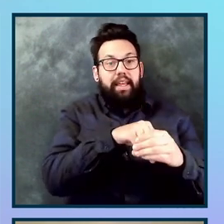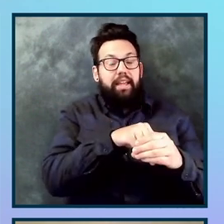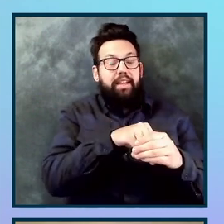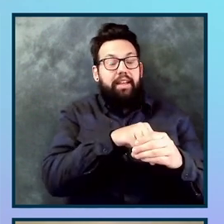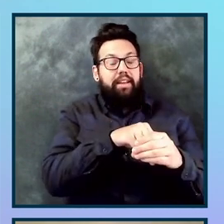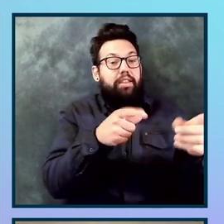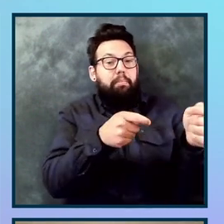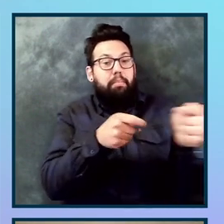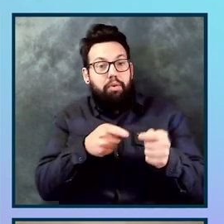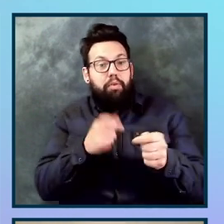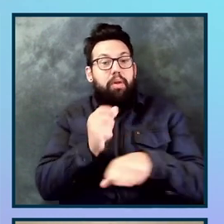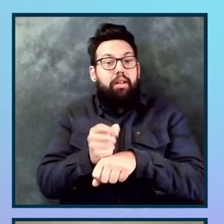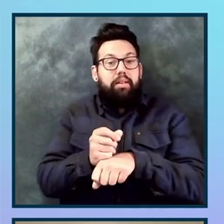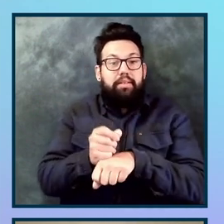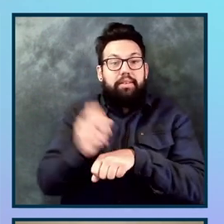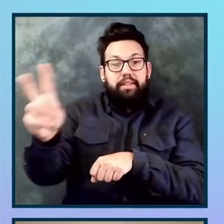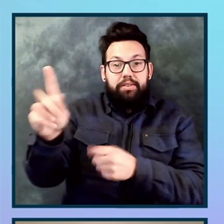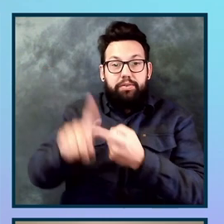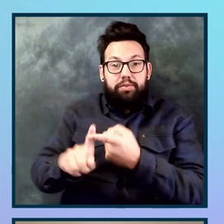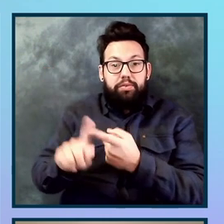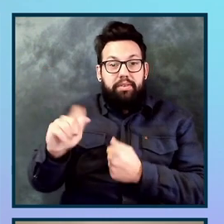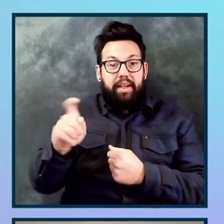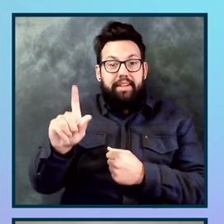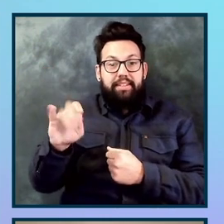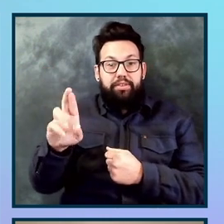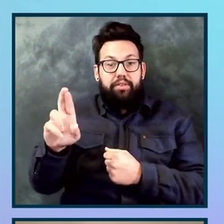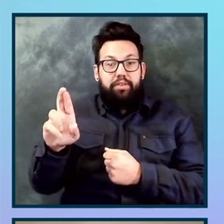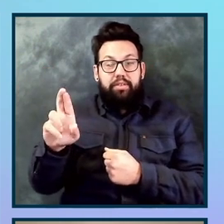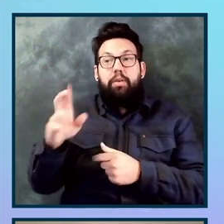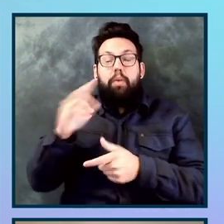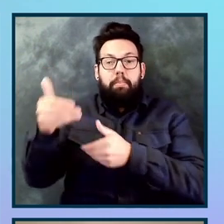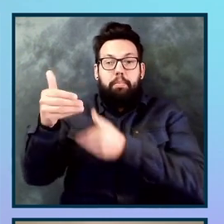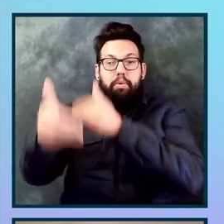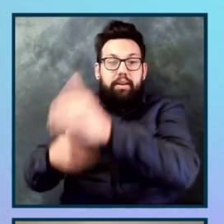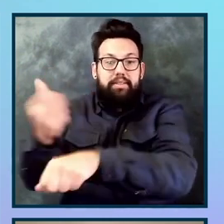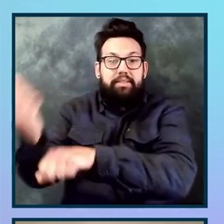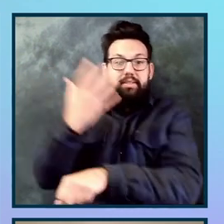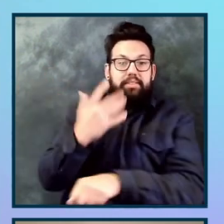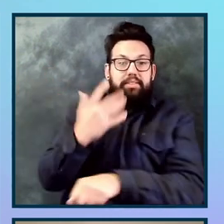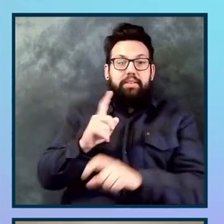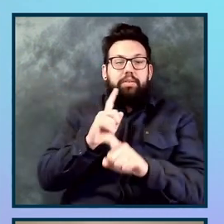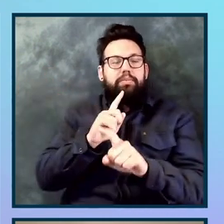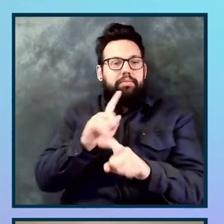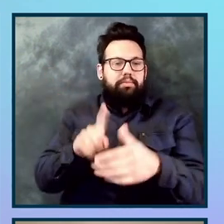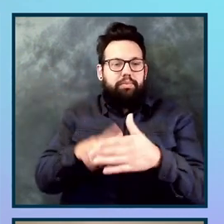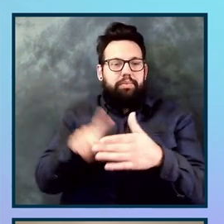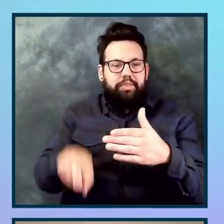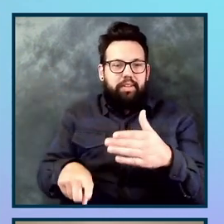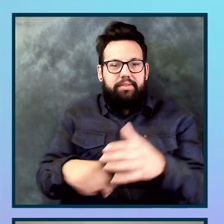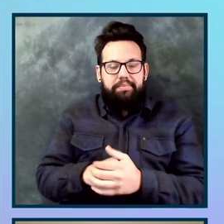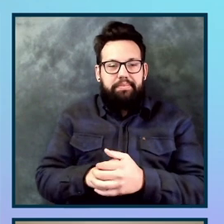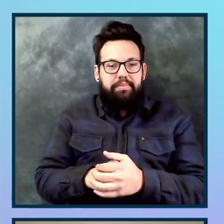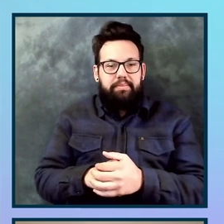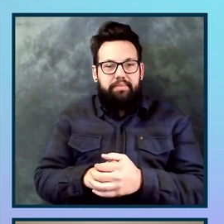um, sends them to the Axe Linter server, Axe Linter processes them, spits out some results. So yet another way that you can run Axe on content and it